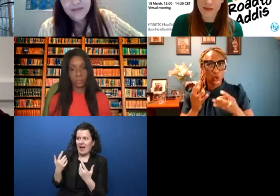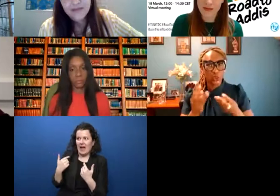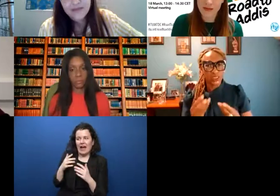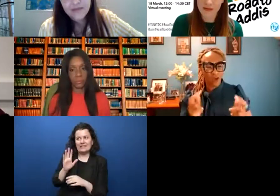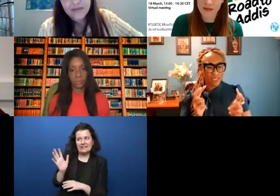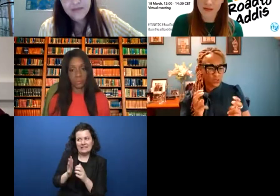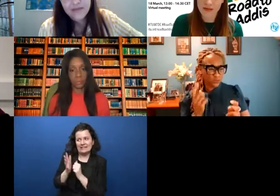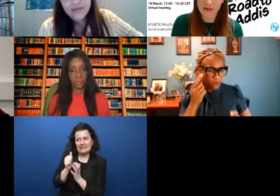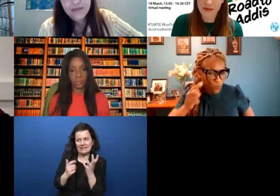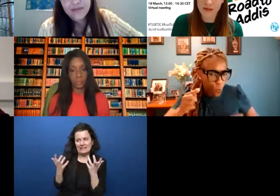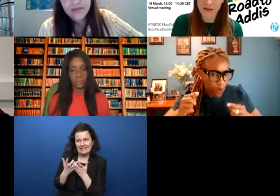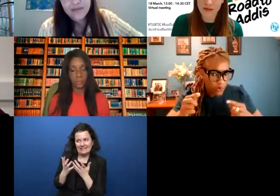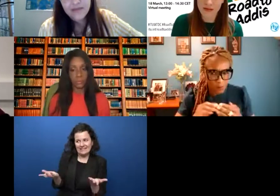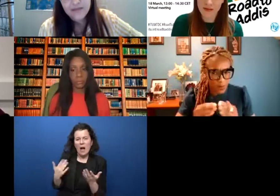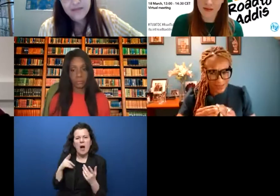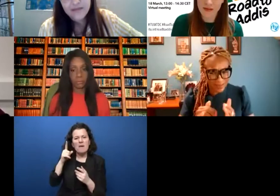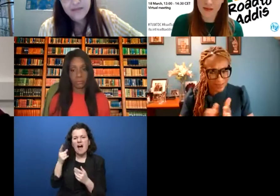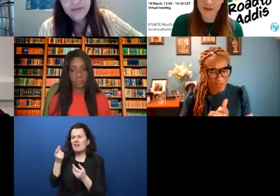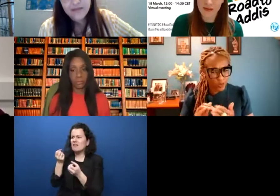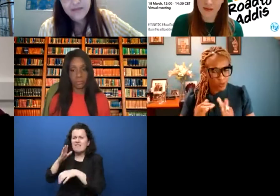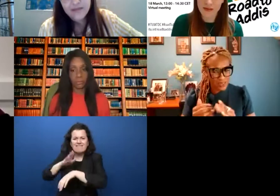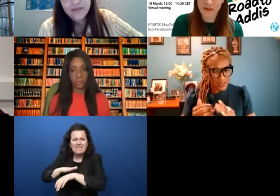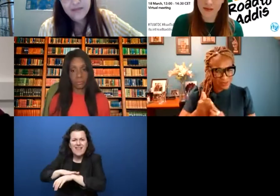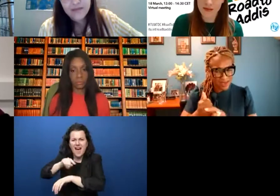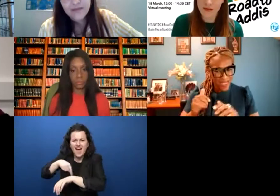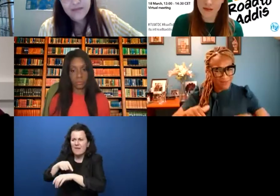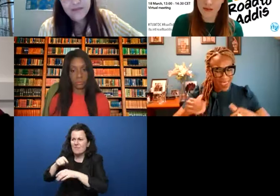were put into that? Yeah.